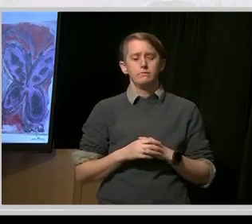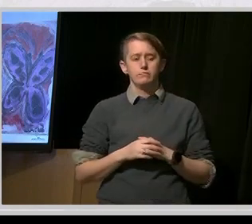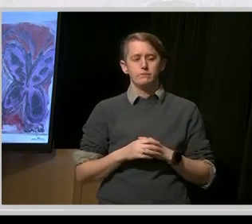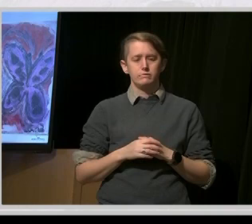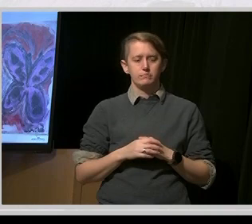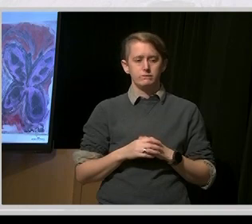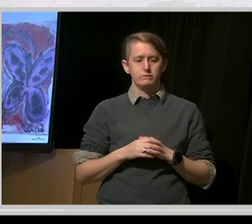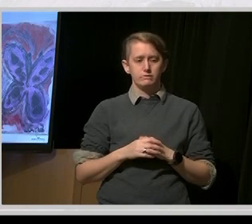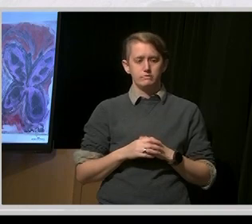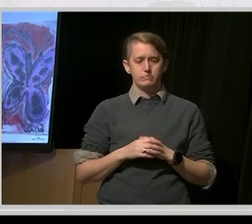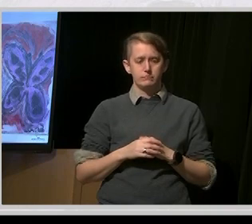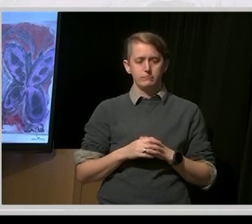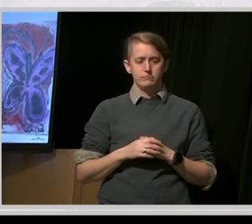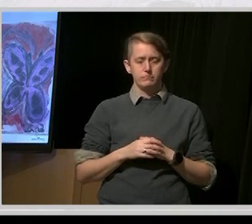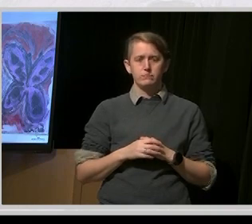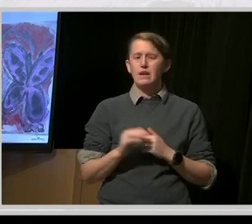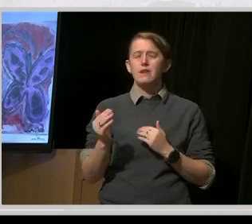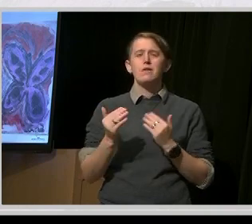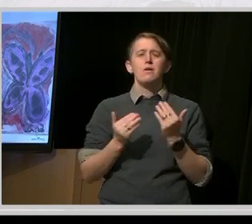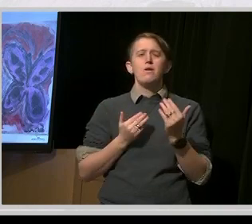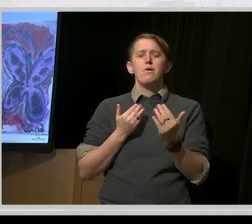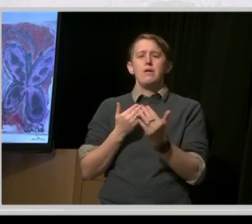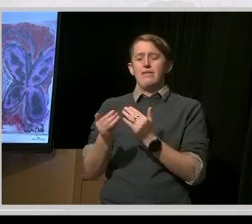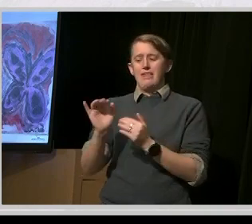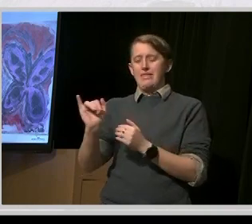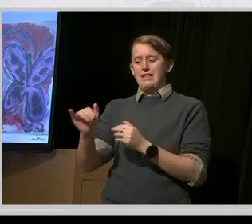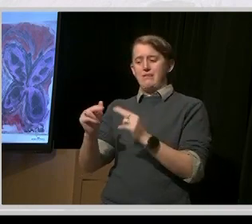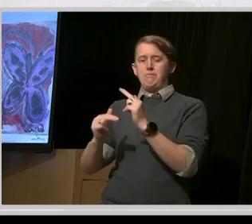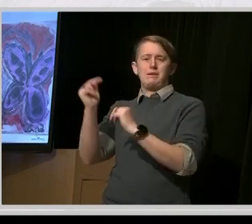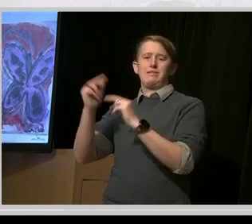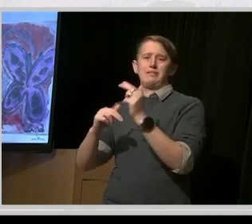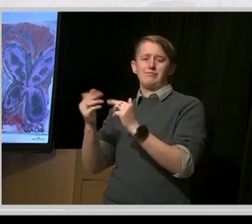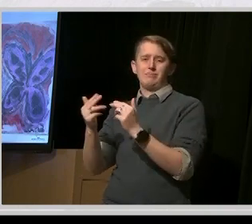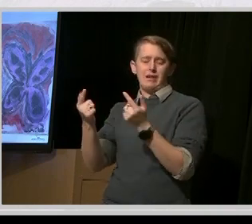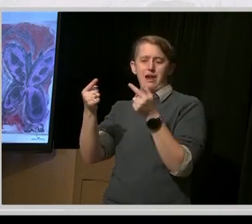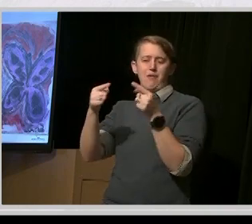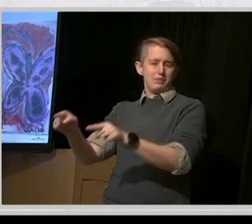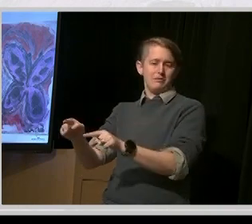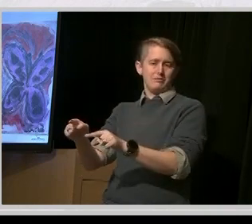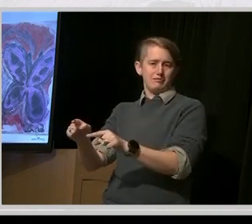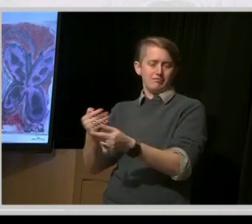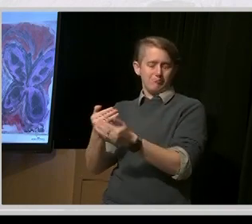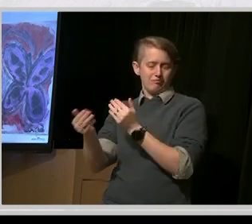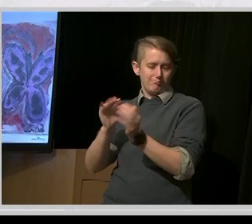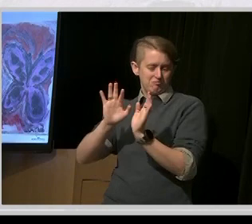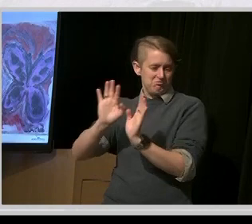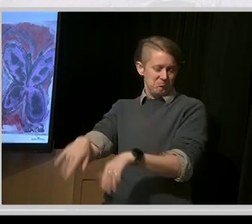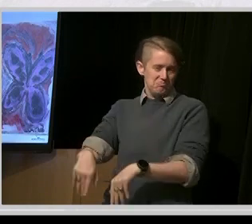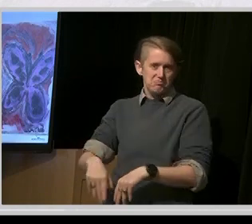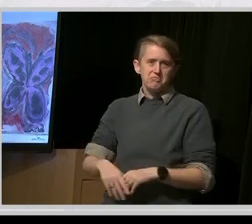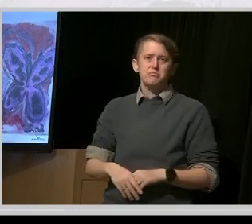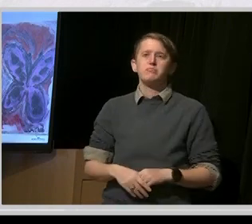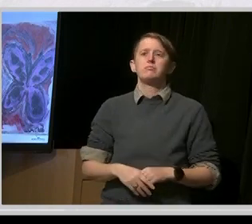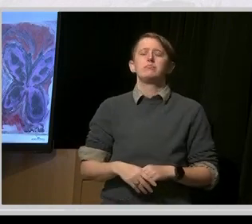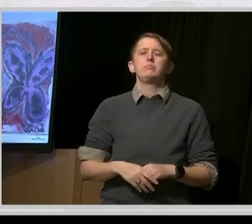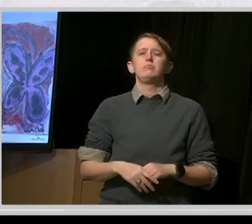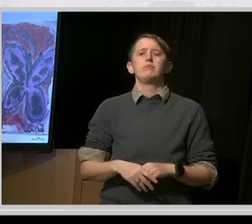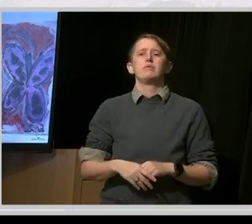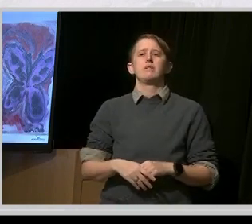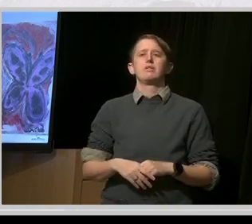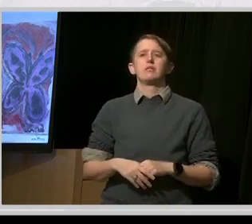up here, yeah. Whatever we do with the buildings, we need to ensure as a community that the